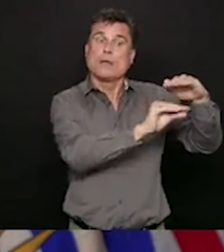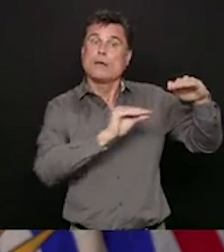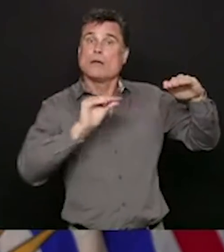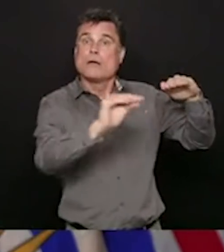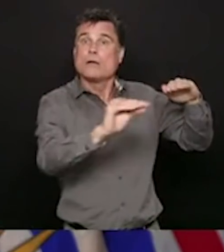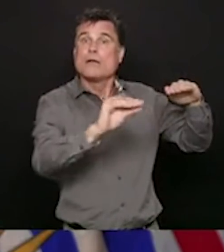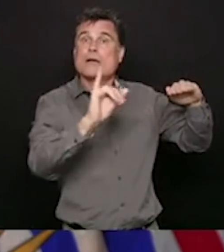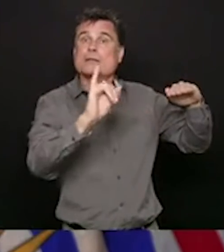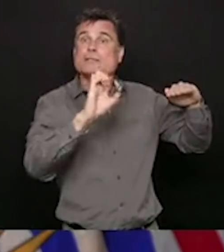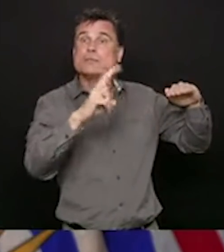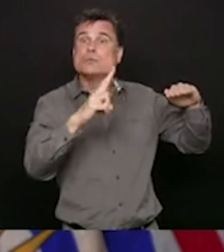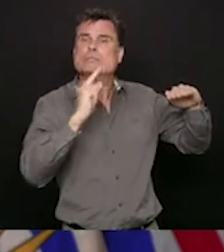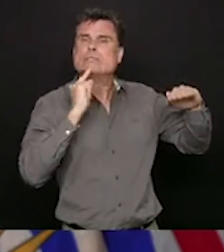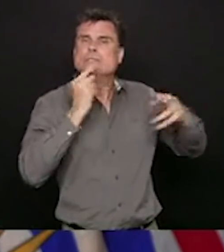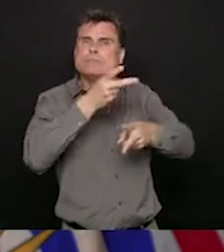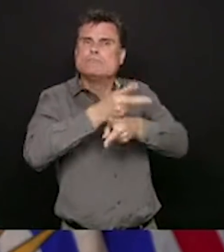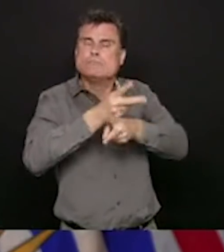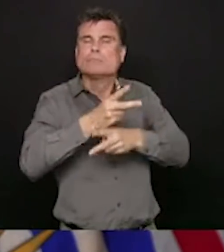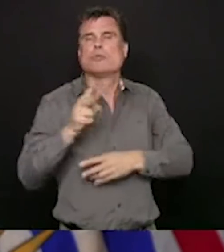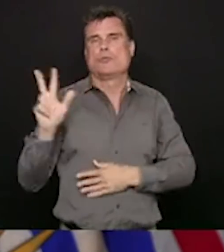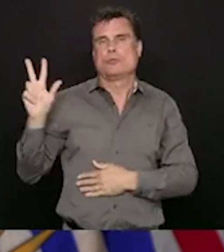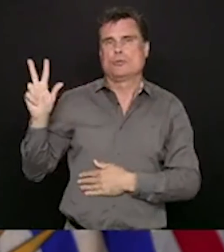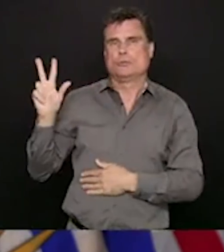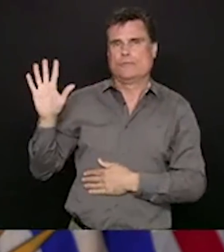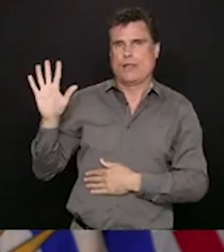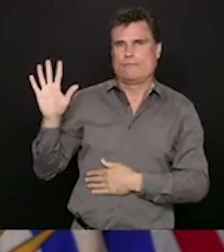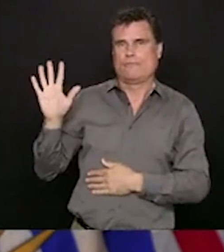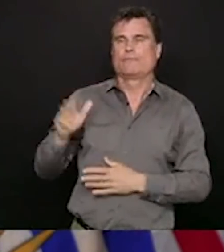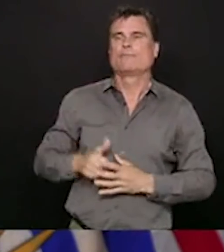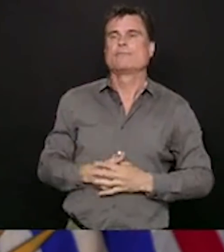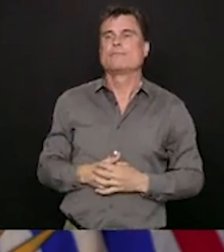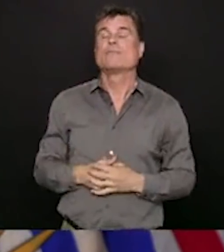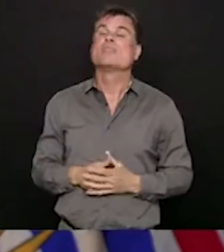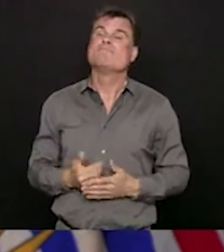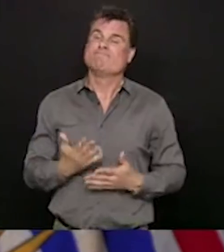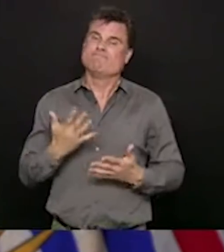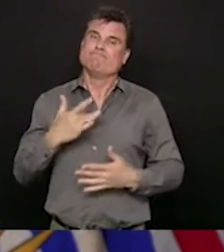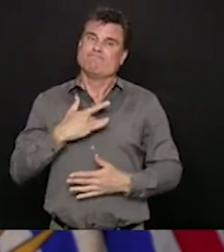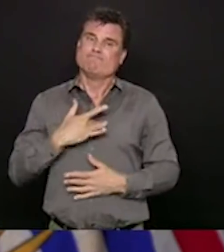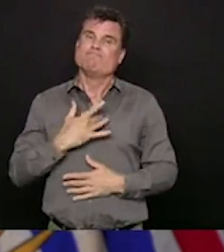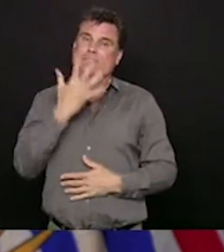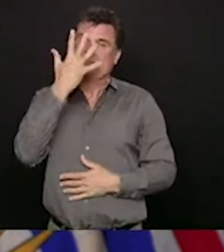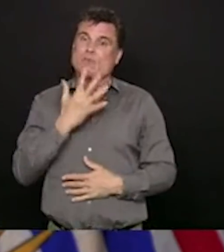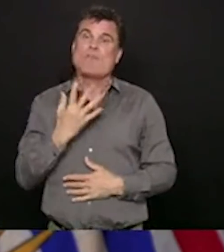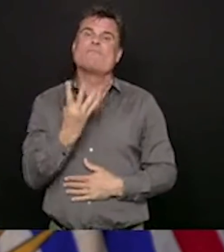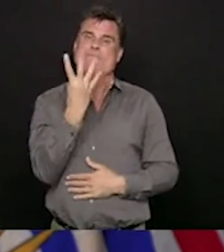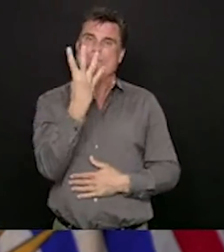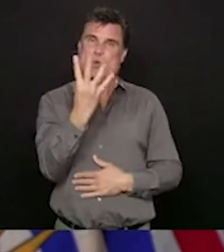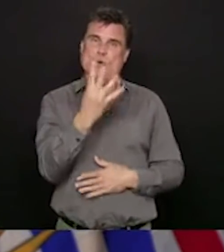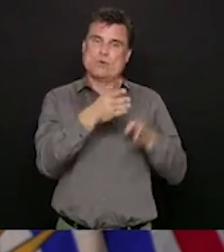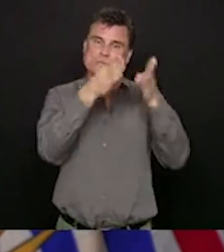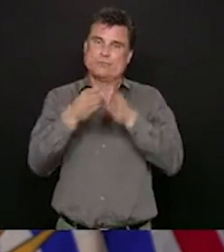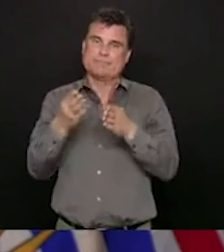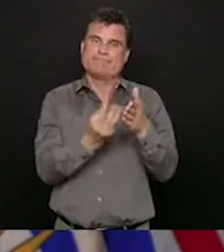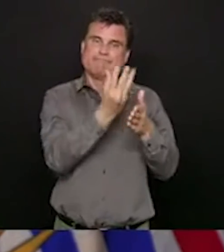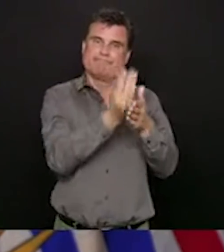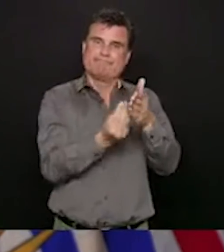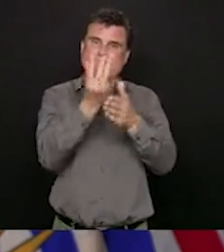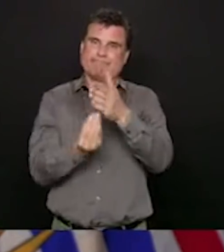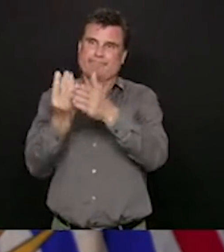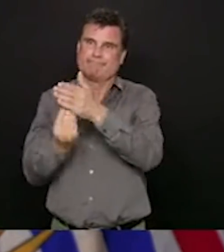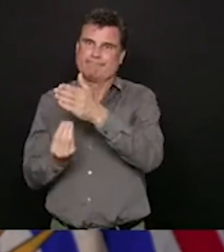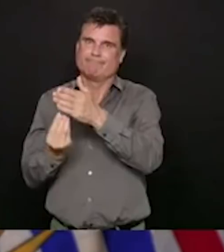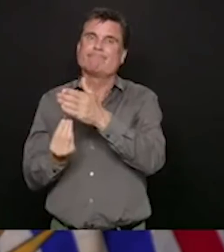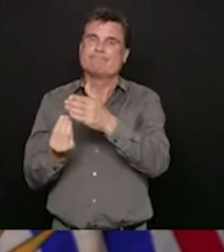Unfortunately, we have an additional four deaths to report today, bringing the total number of people who have died from COVID-19